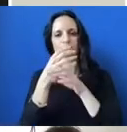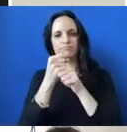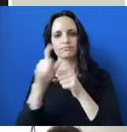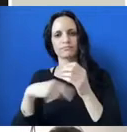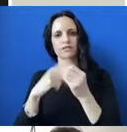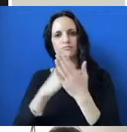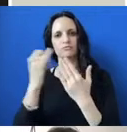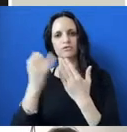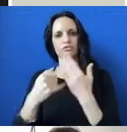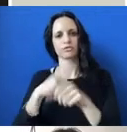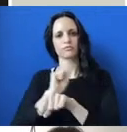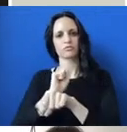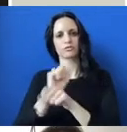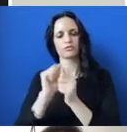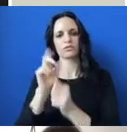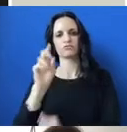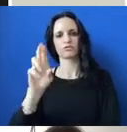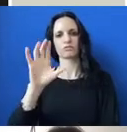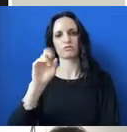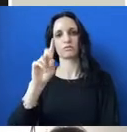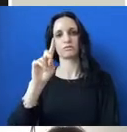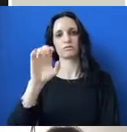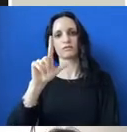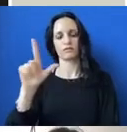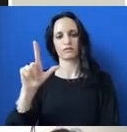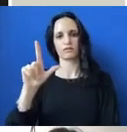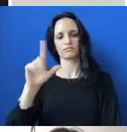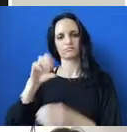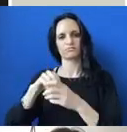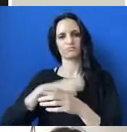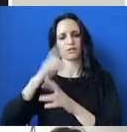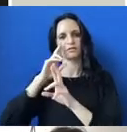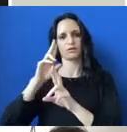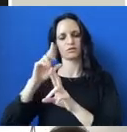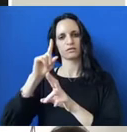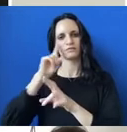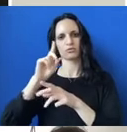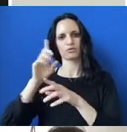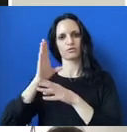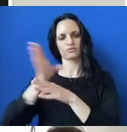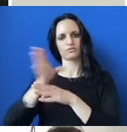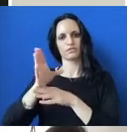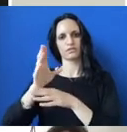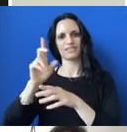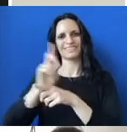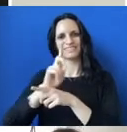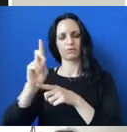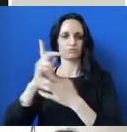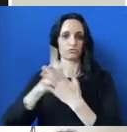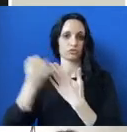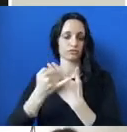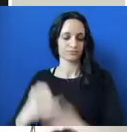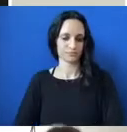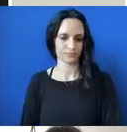project I'm working on with Dr. Cordell as my honors in the discipline project. All right. So